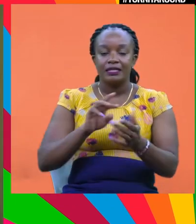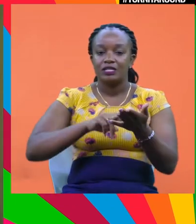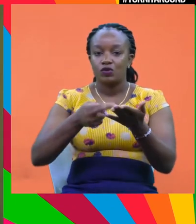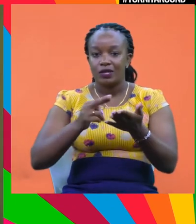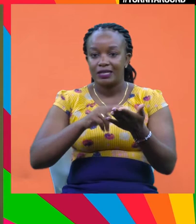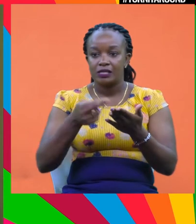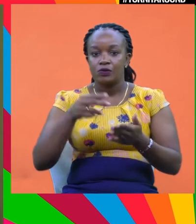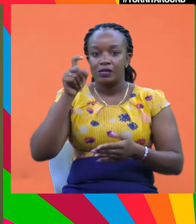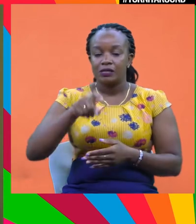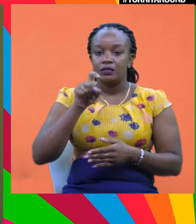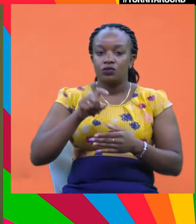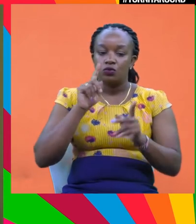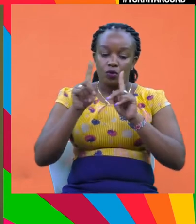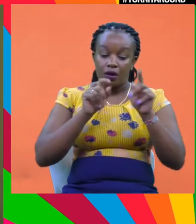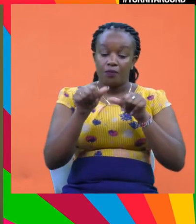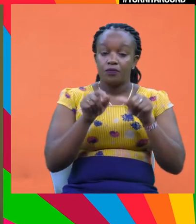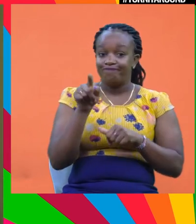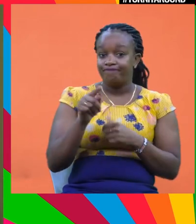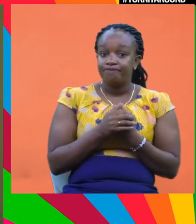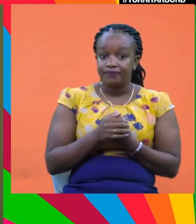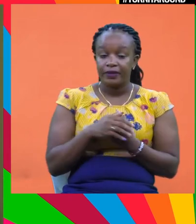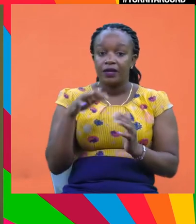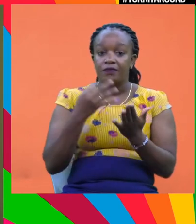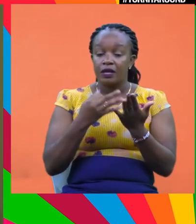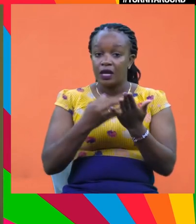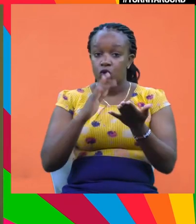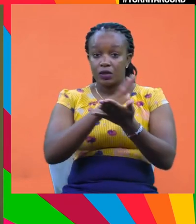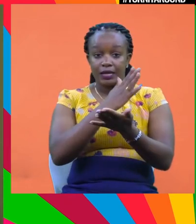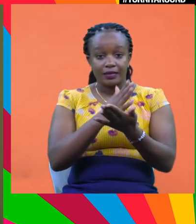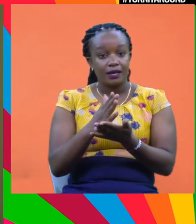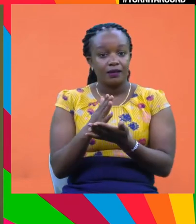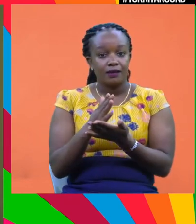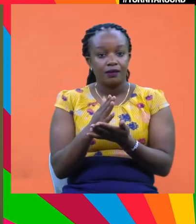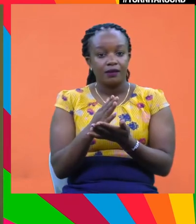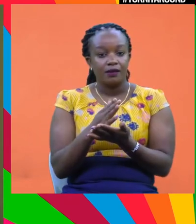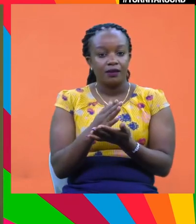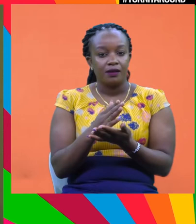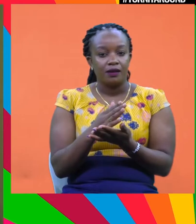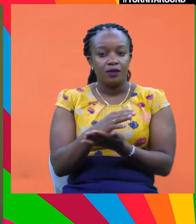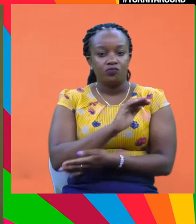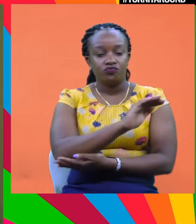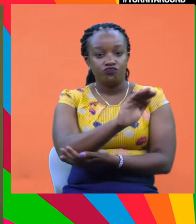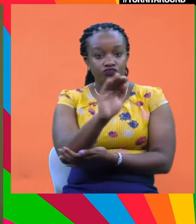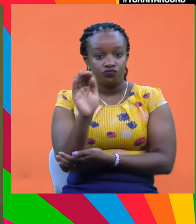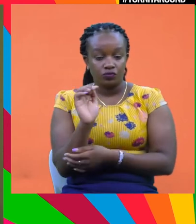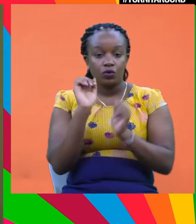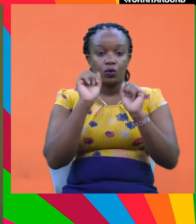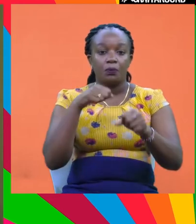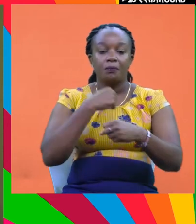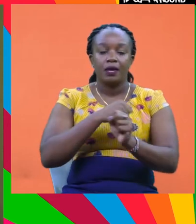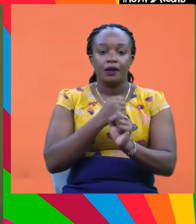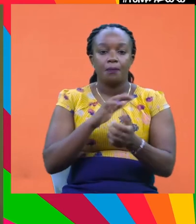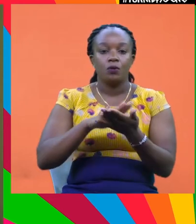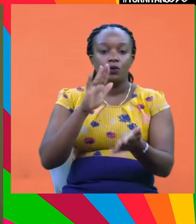vehicles. So we really want to tap into that. So from a financial sector perspective, I would argue it makes complete sense